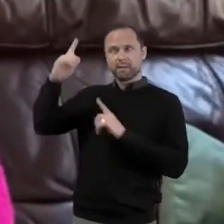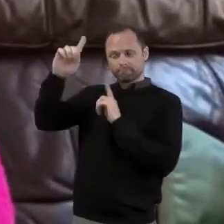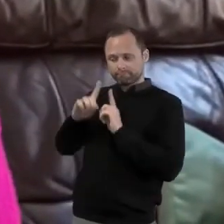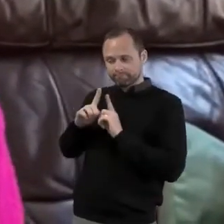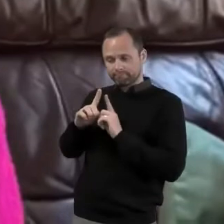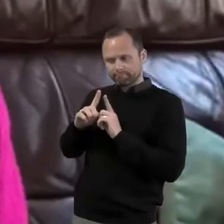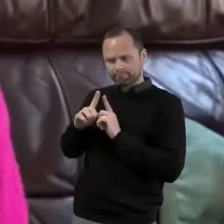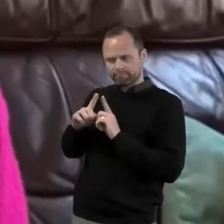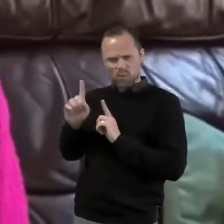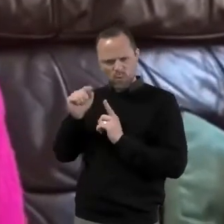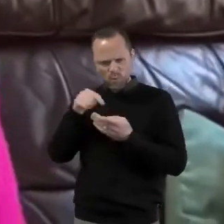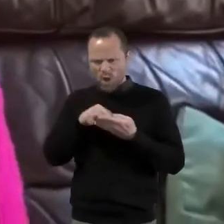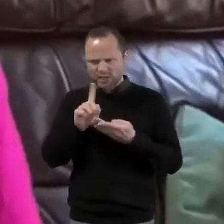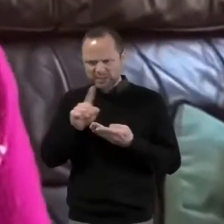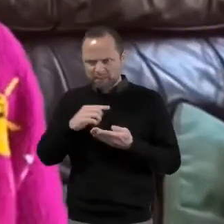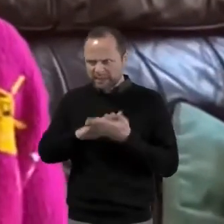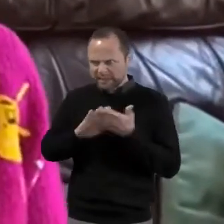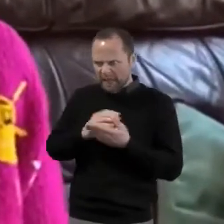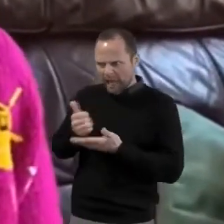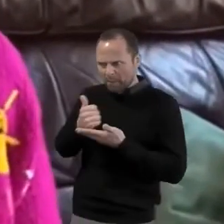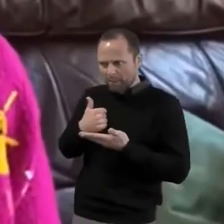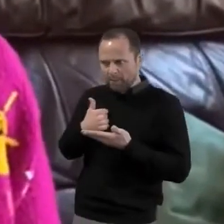knowledge to understand it.